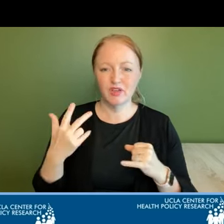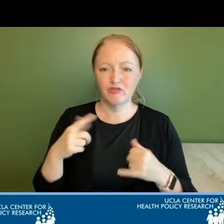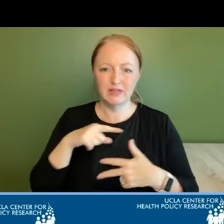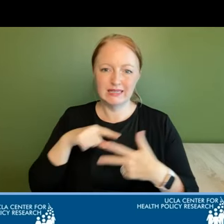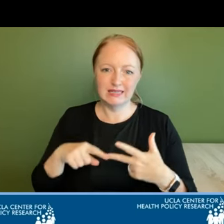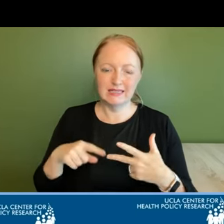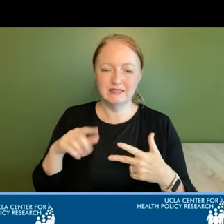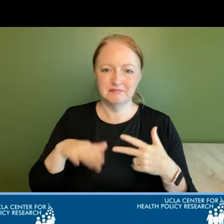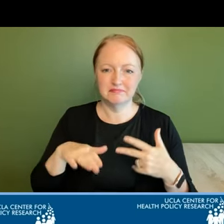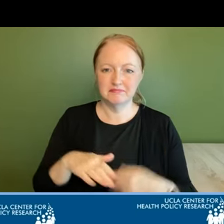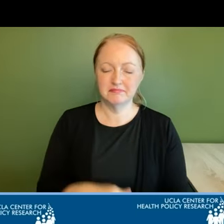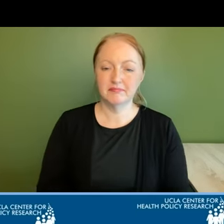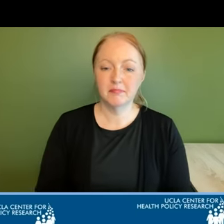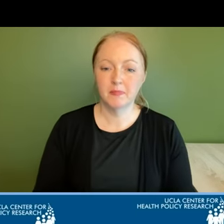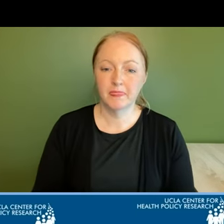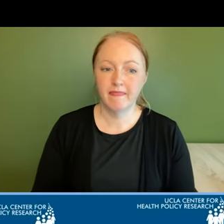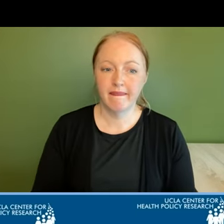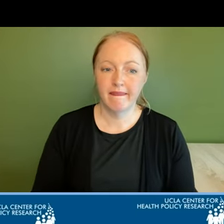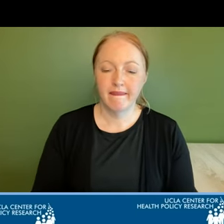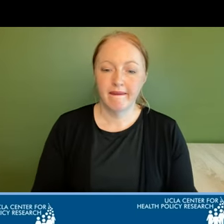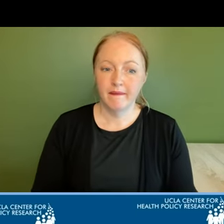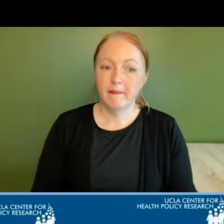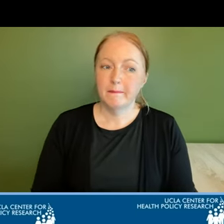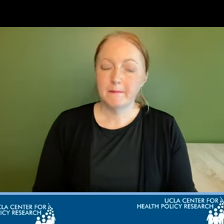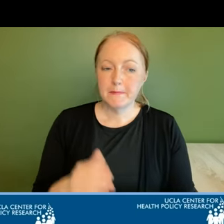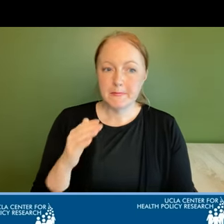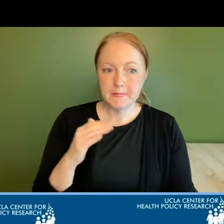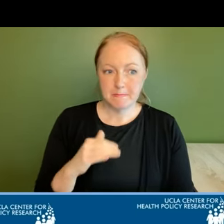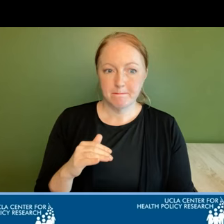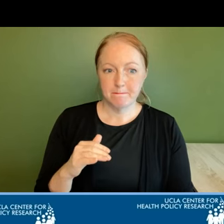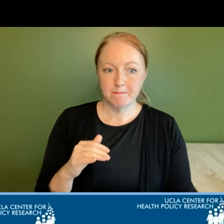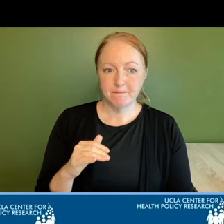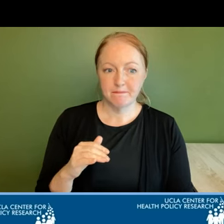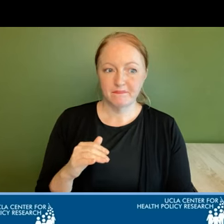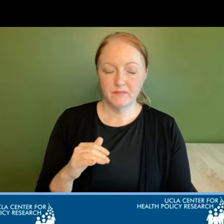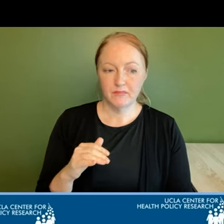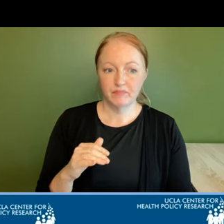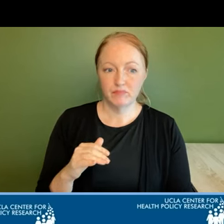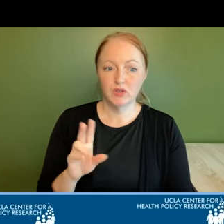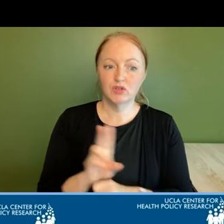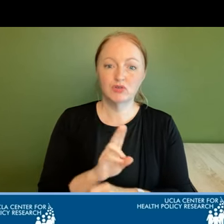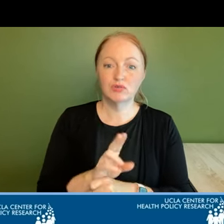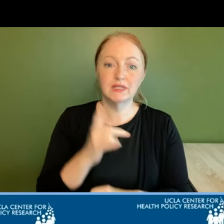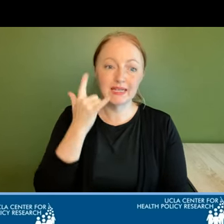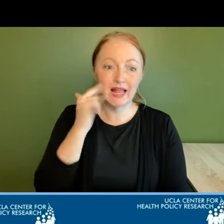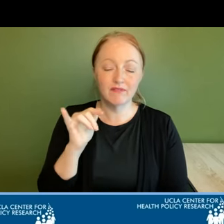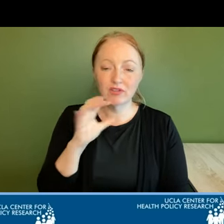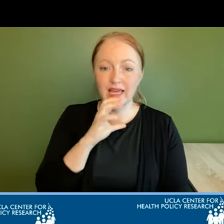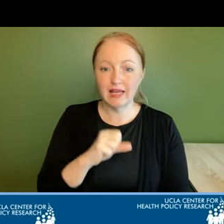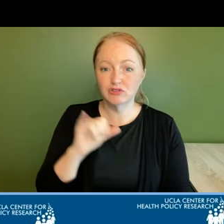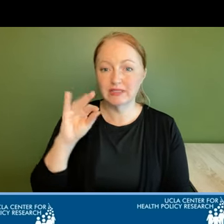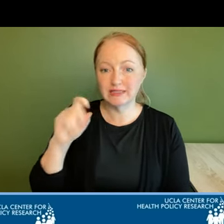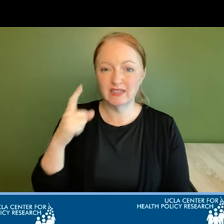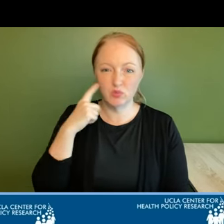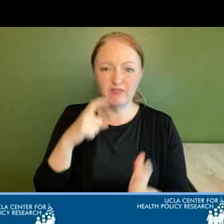down below next slide please using the california elder index we